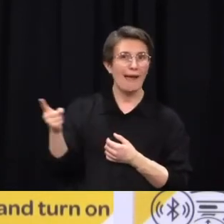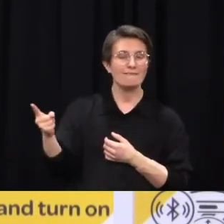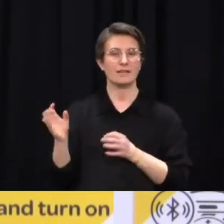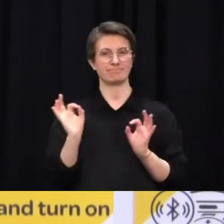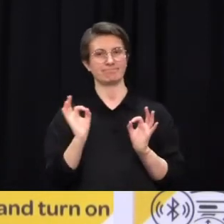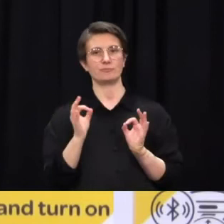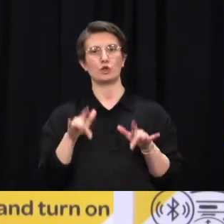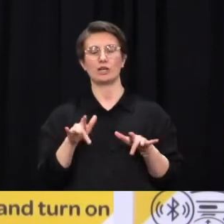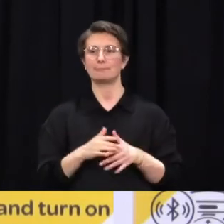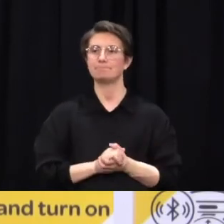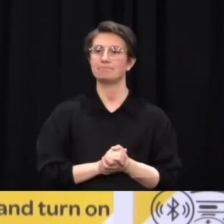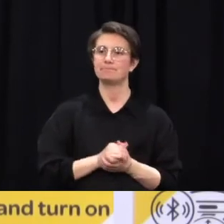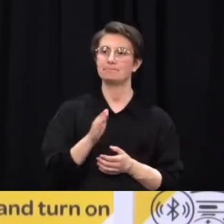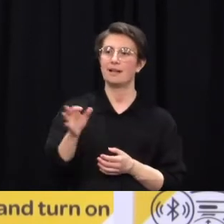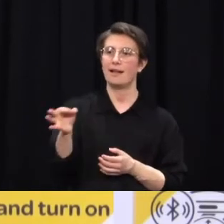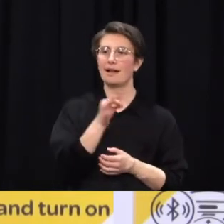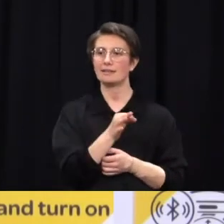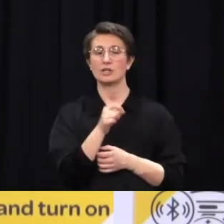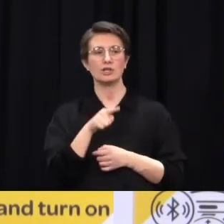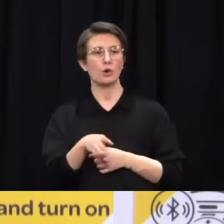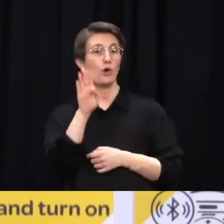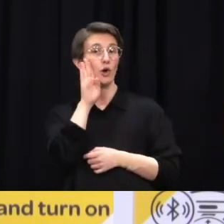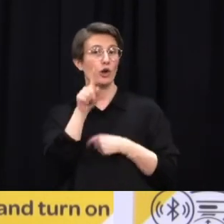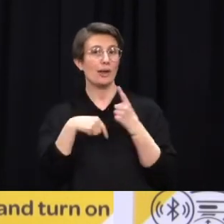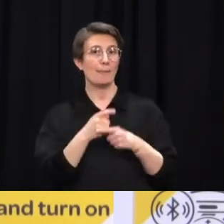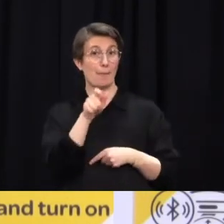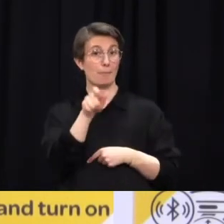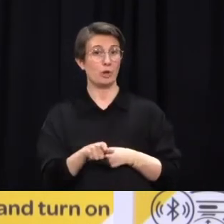a bus driver is a positive case. you able to...